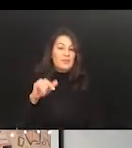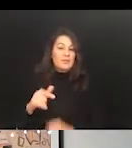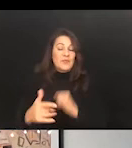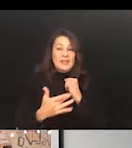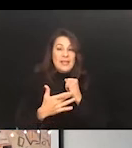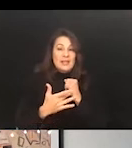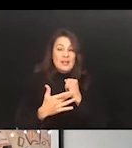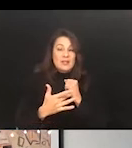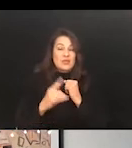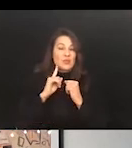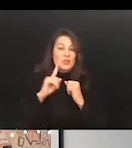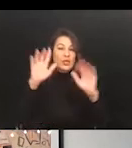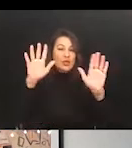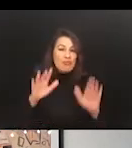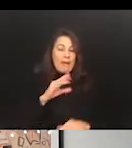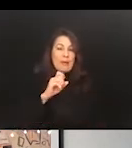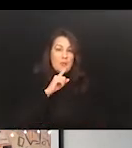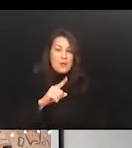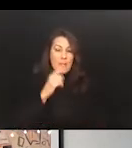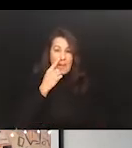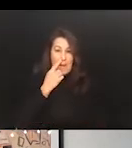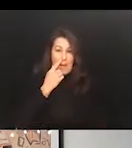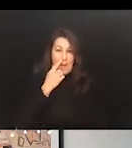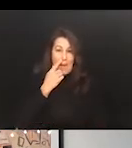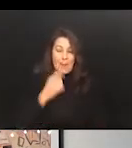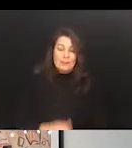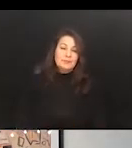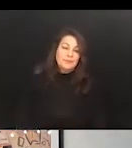are great and are real. So next slide.